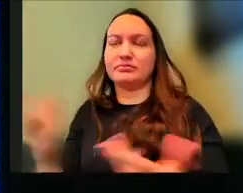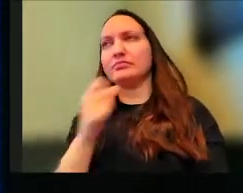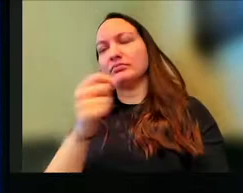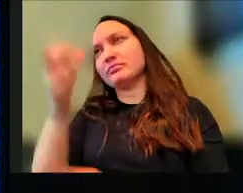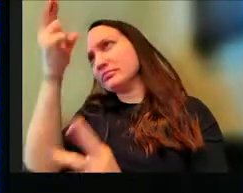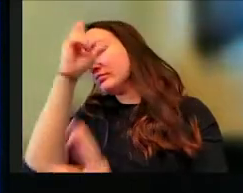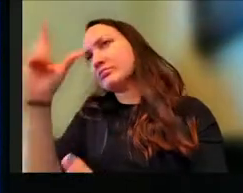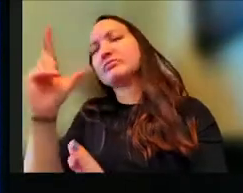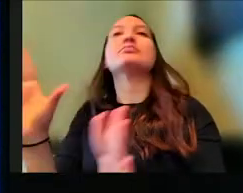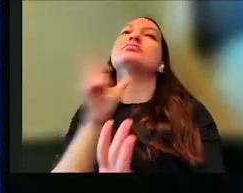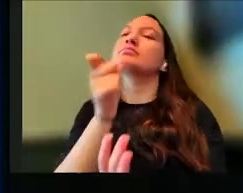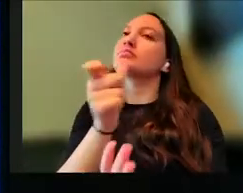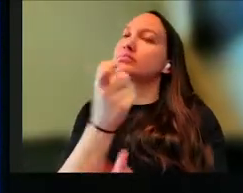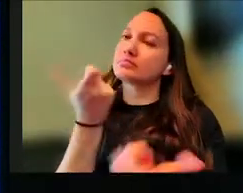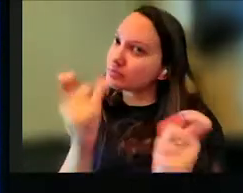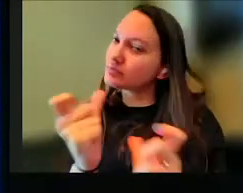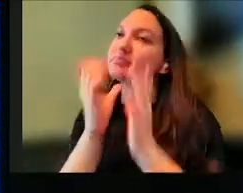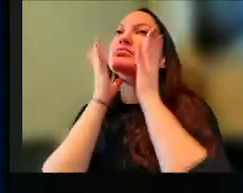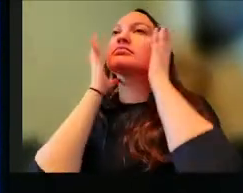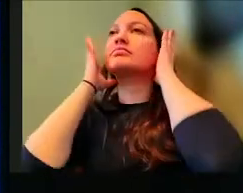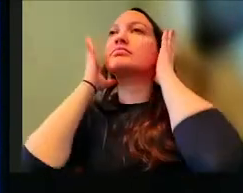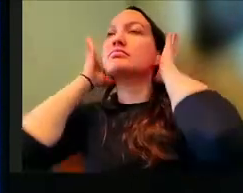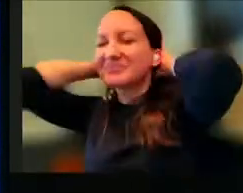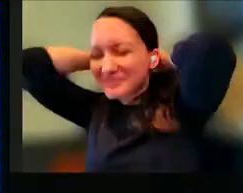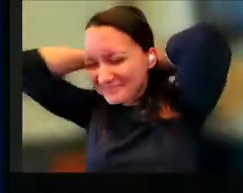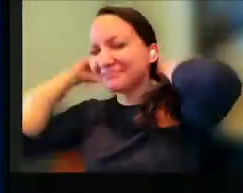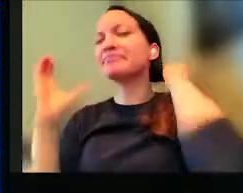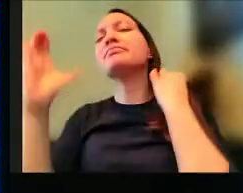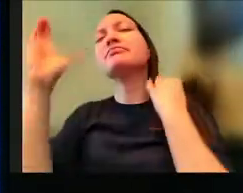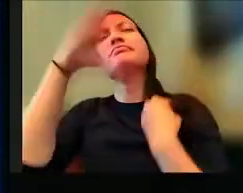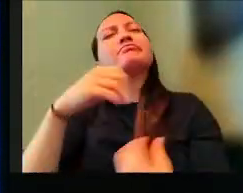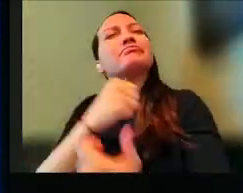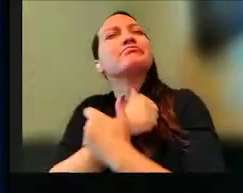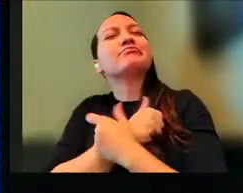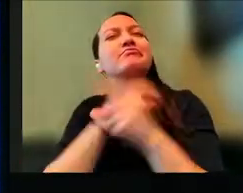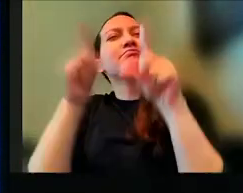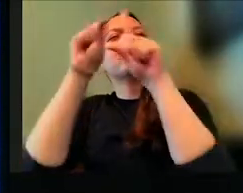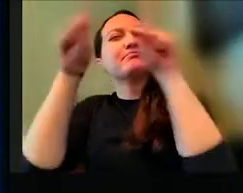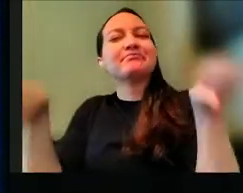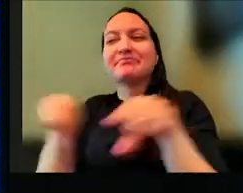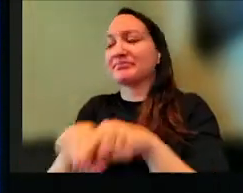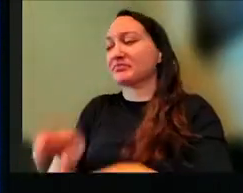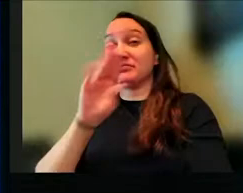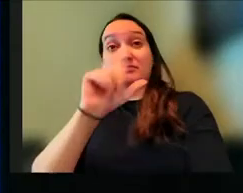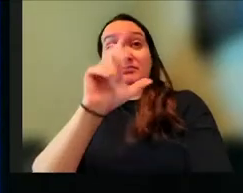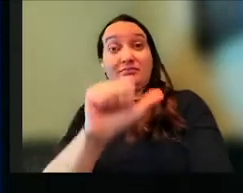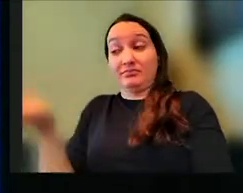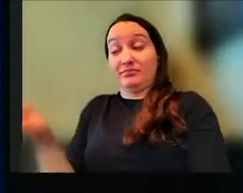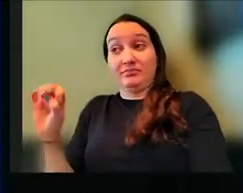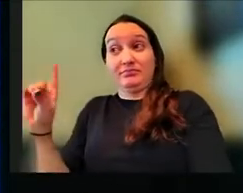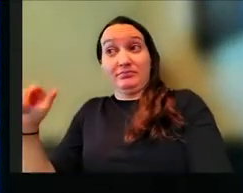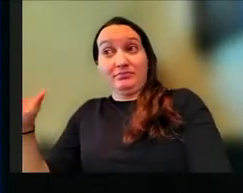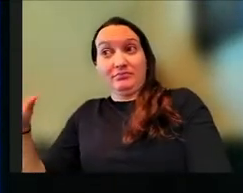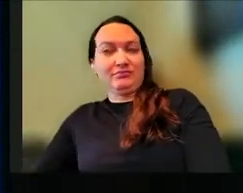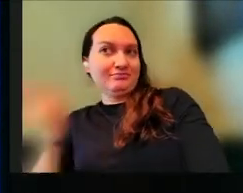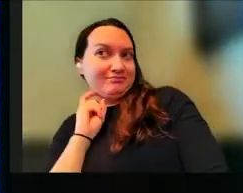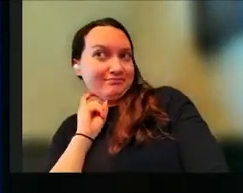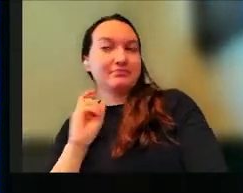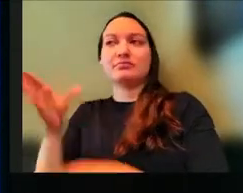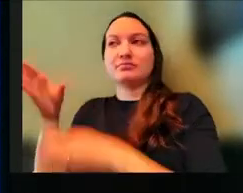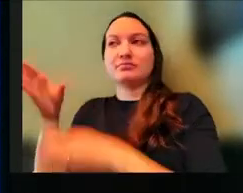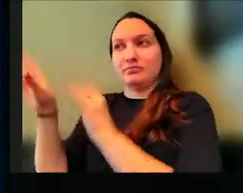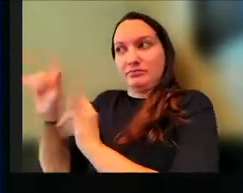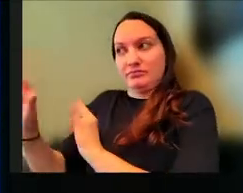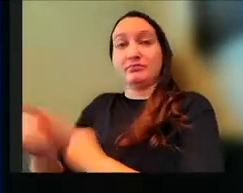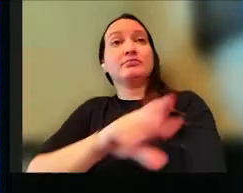no, I'm not trying to, okay? But it's like, it's a weird love triangle between Bella and this vampire named Edward, who she loves, and this werewolf